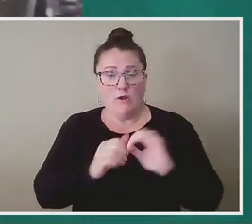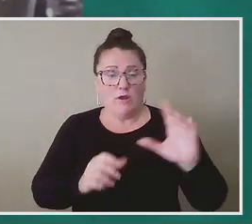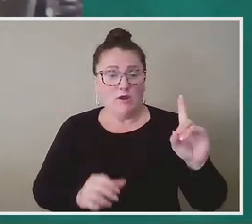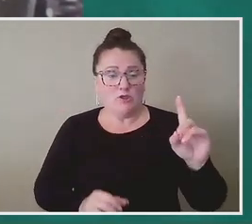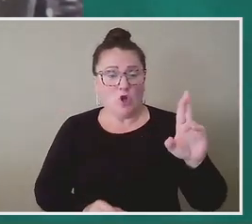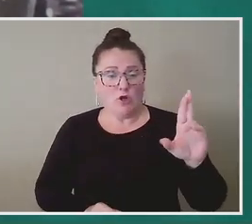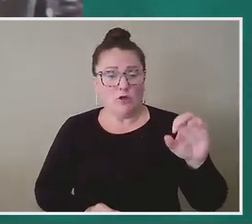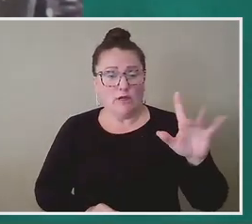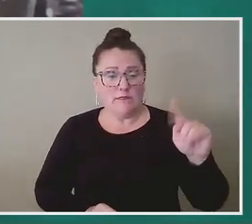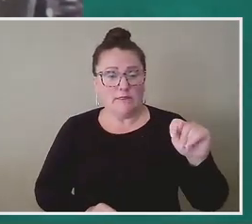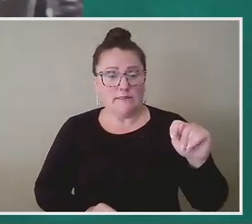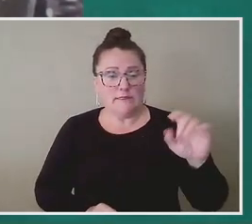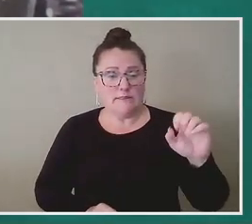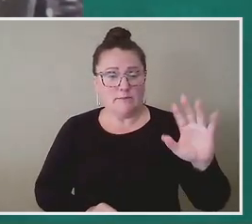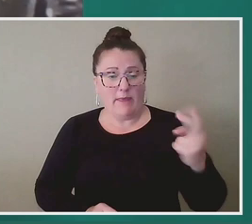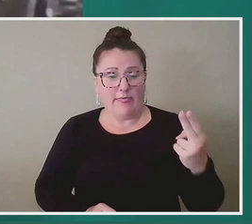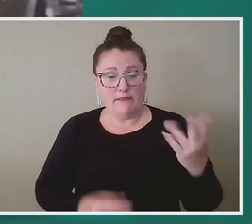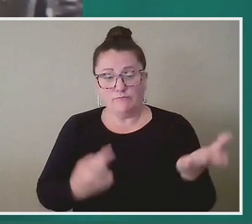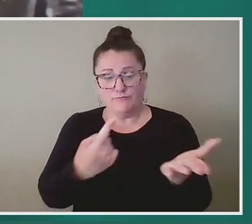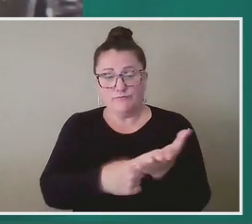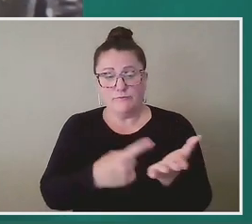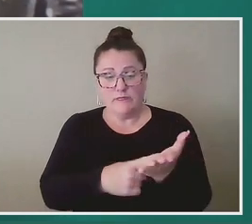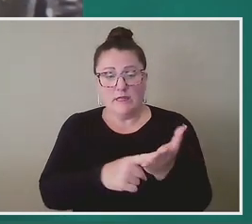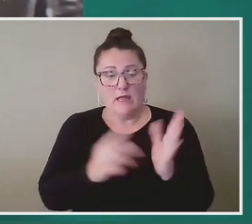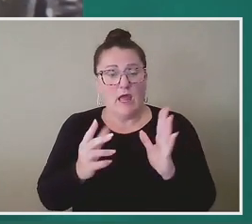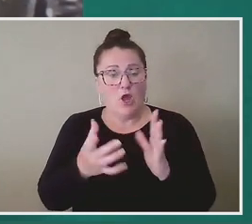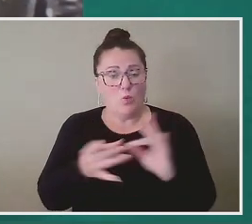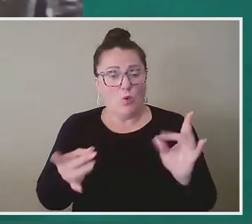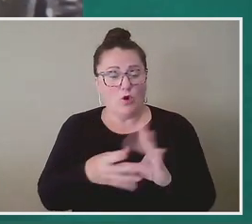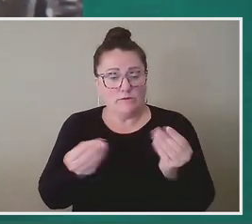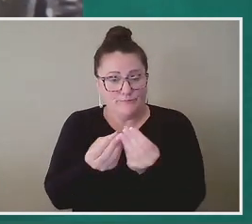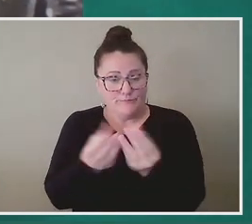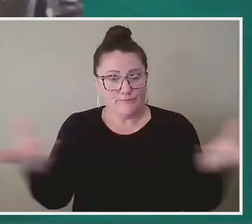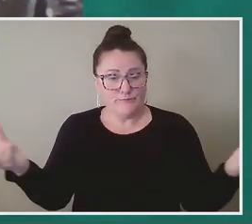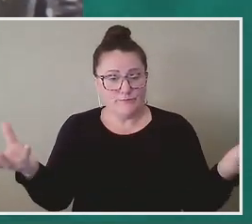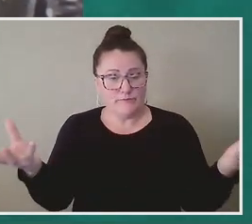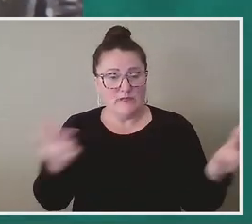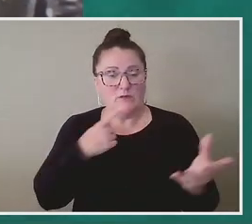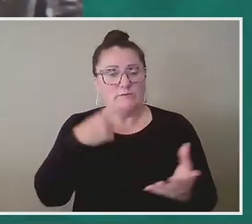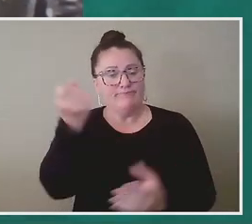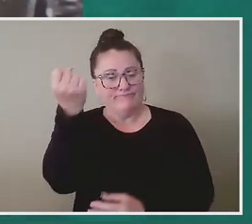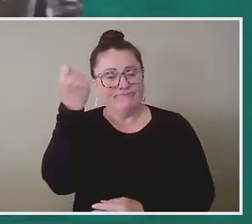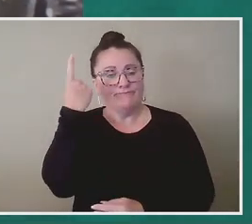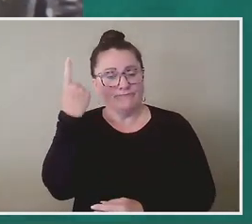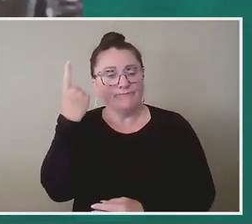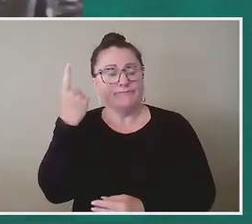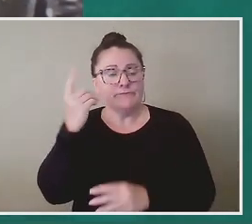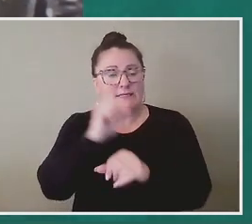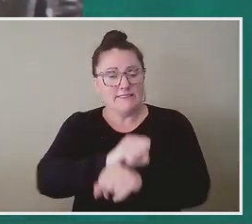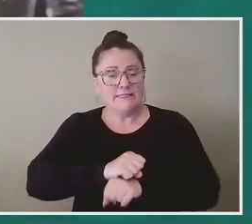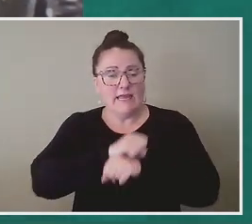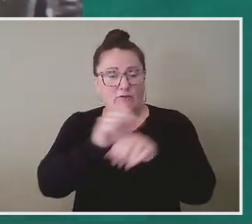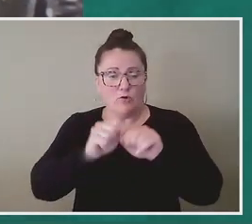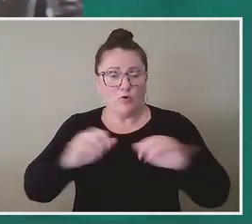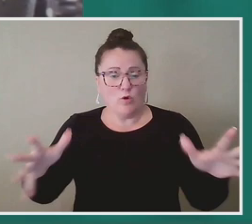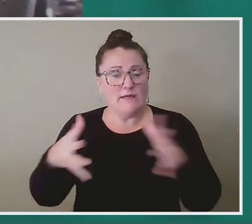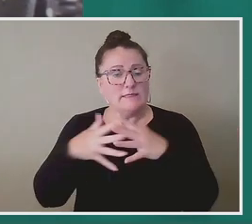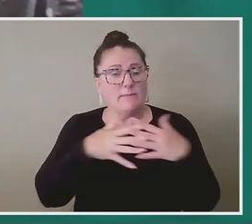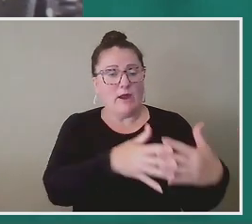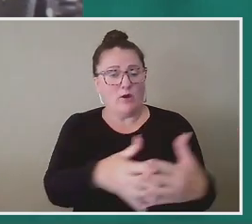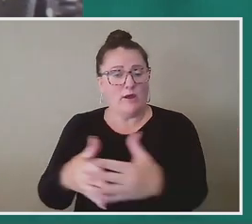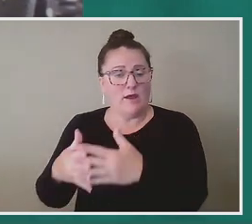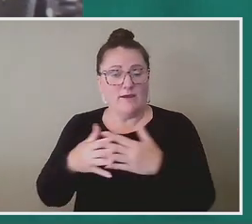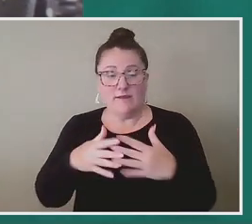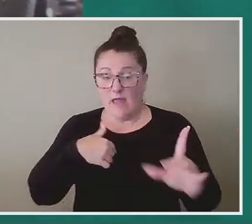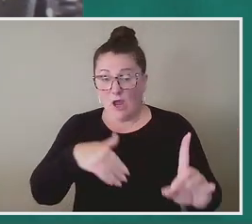to discuss how the word is passed, a reckoning with the history of slavery across America. And I will remind you that